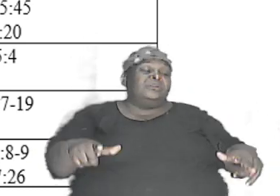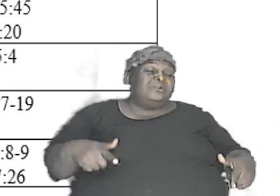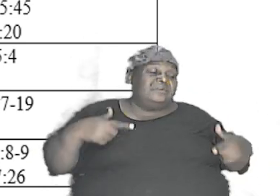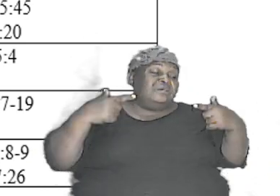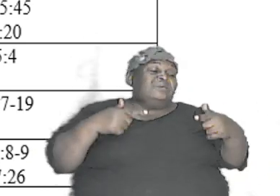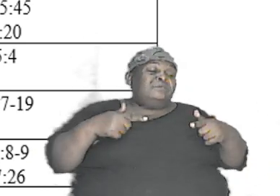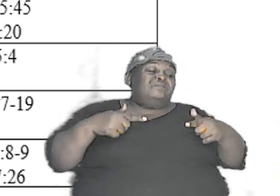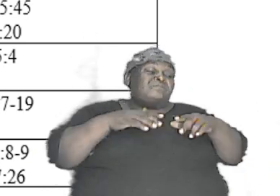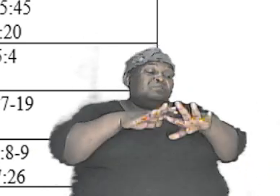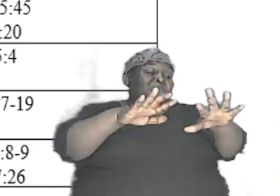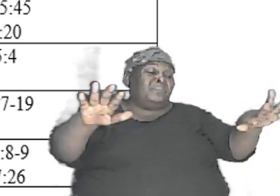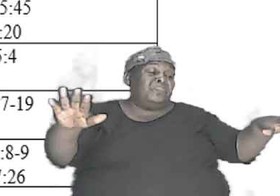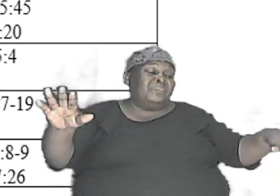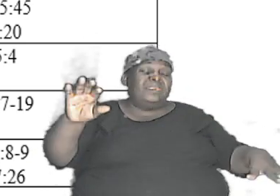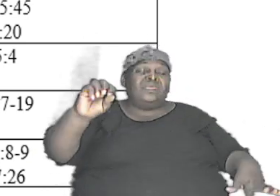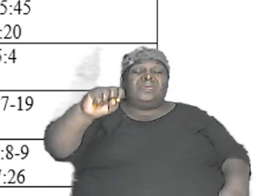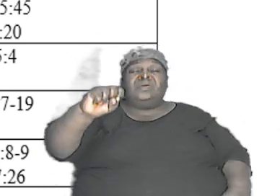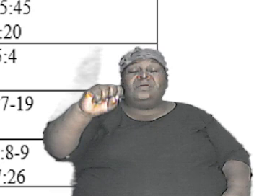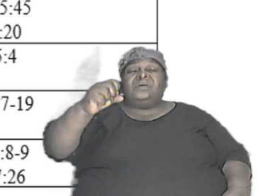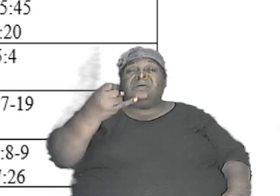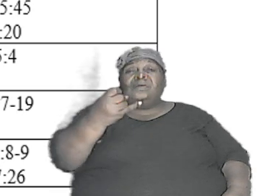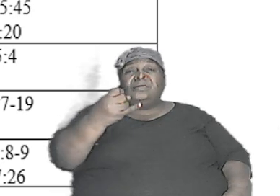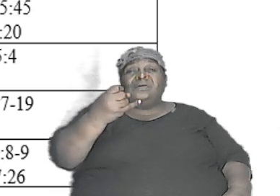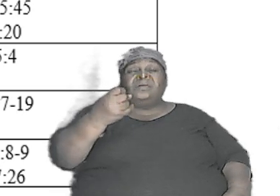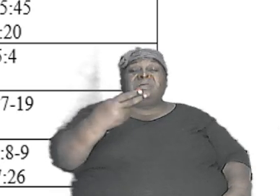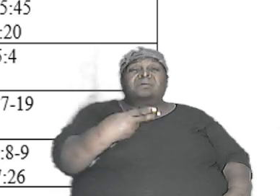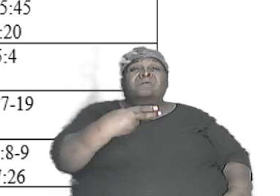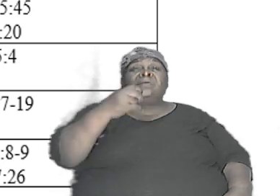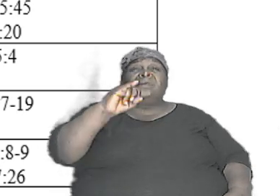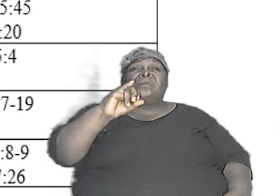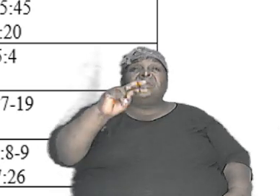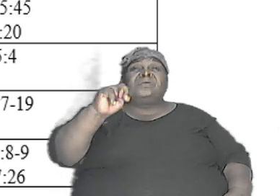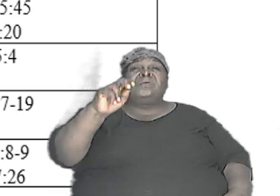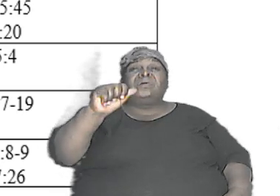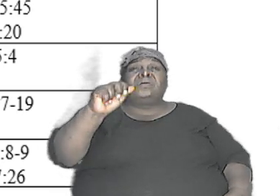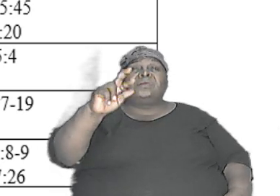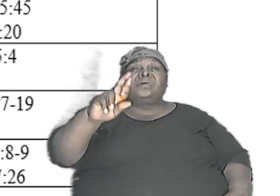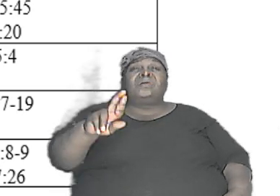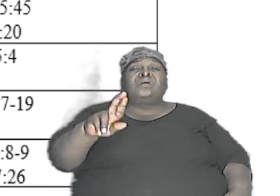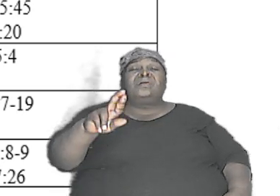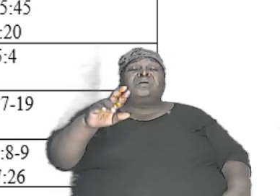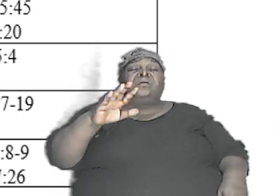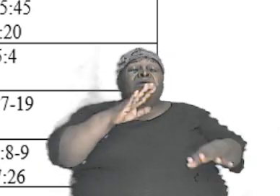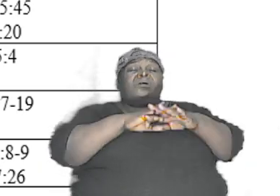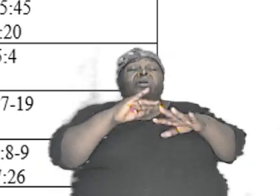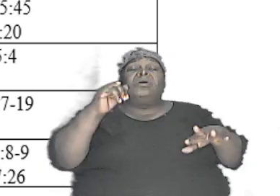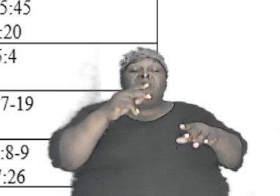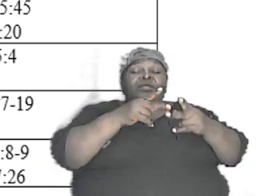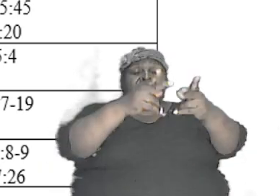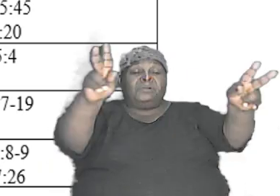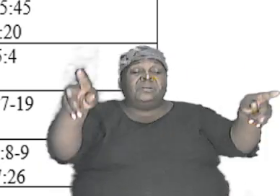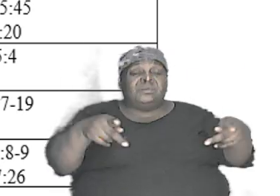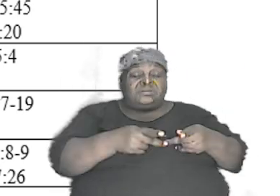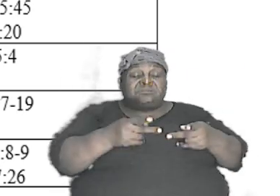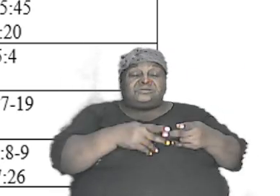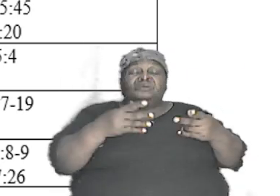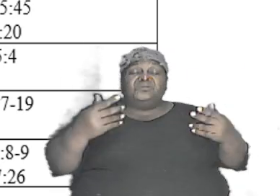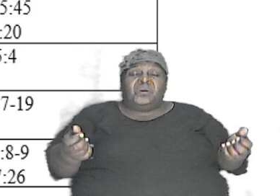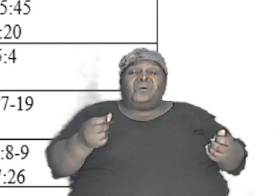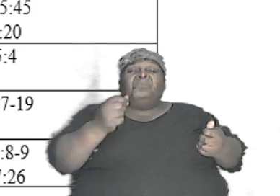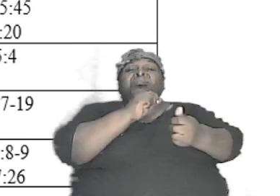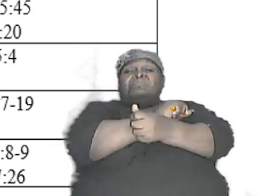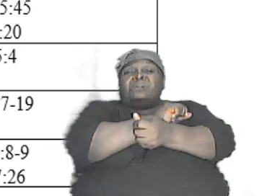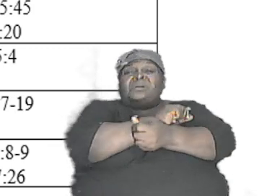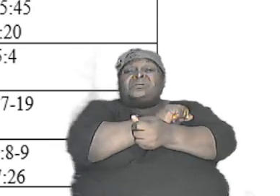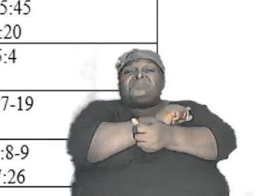of Shinar you know called that place today Babylon and over there in Shinar there was a man that had